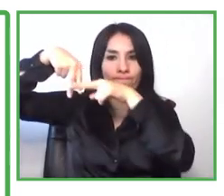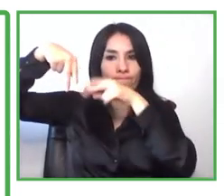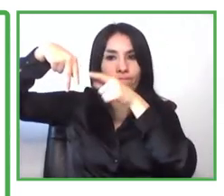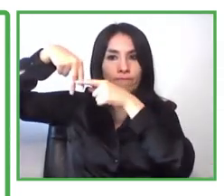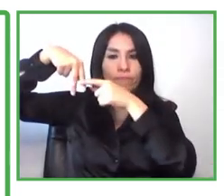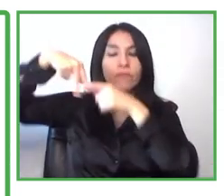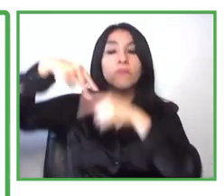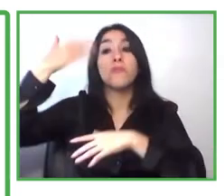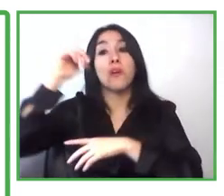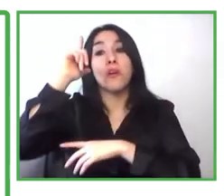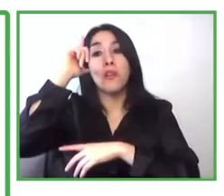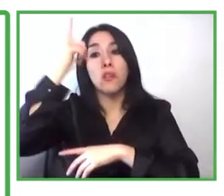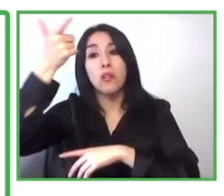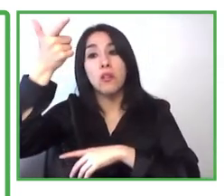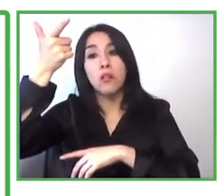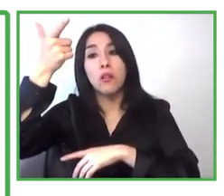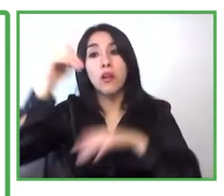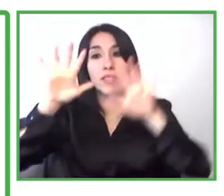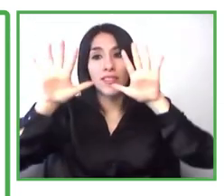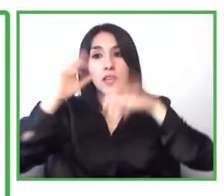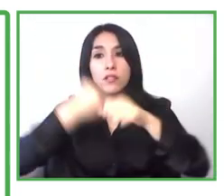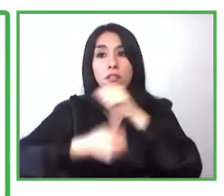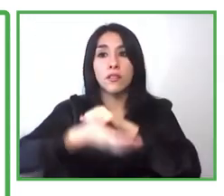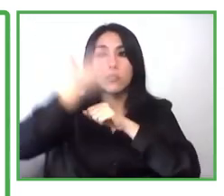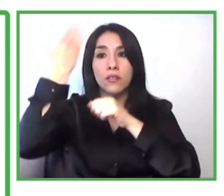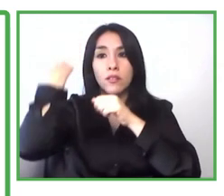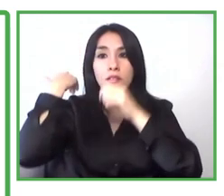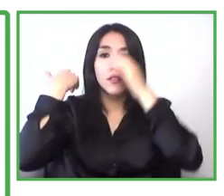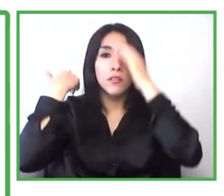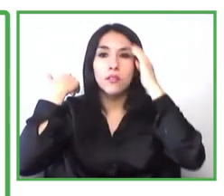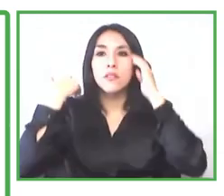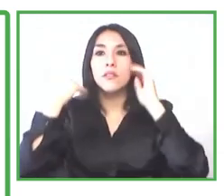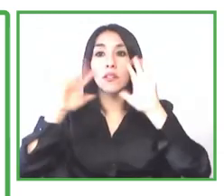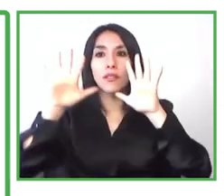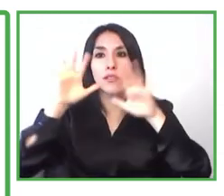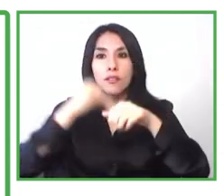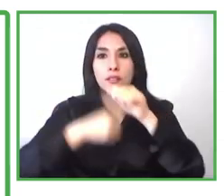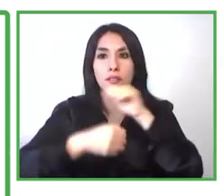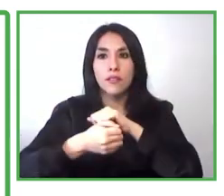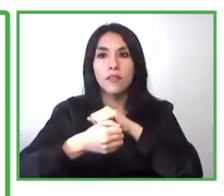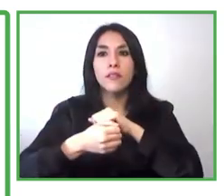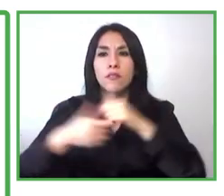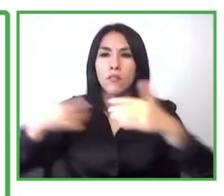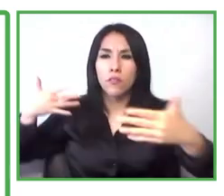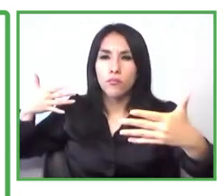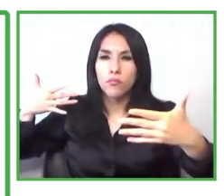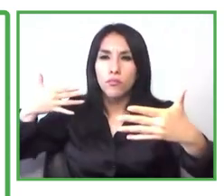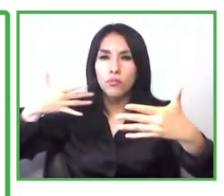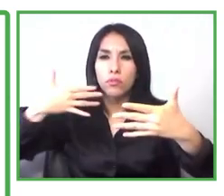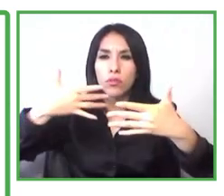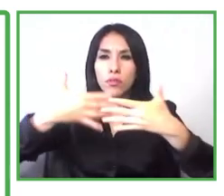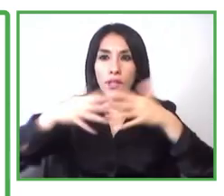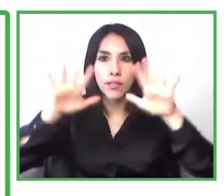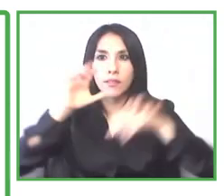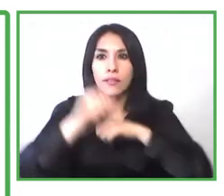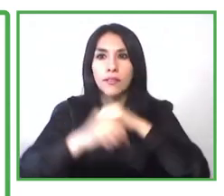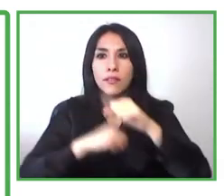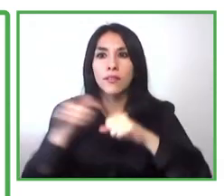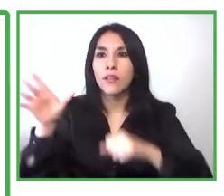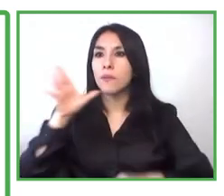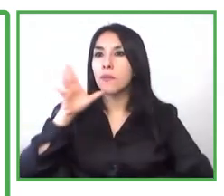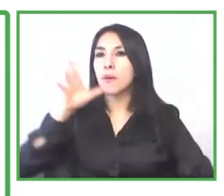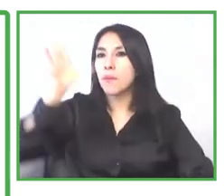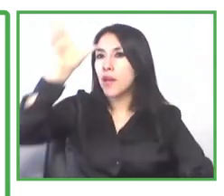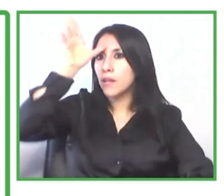me to kinshasa which is our city our capital to live with my uncle for them it was the best way